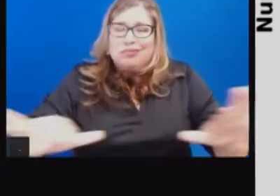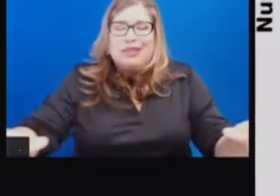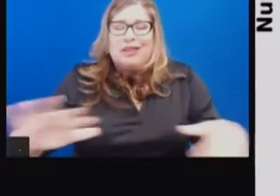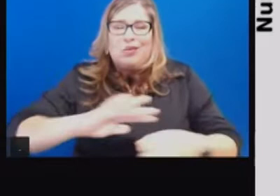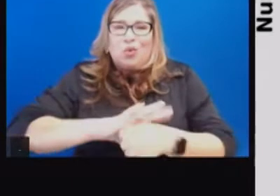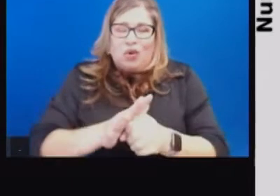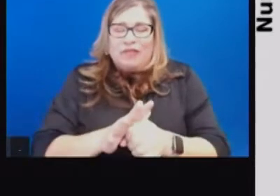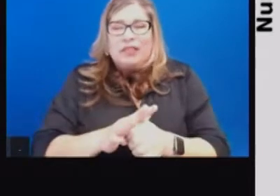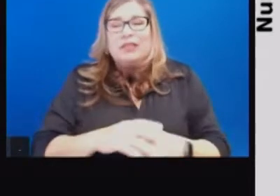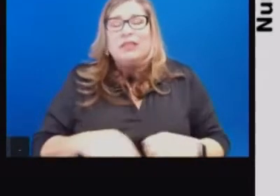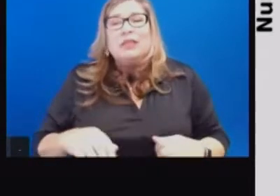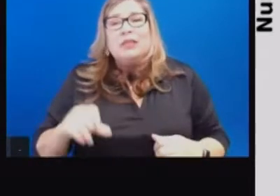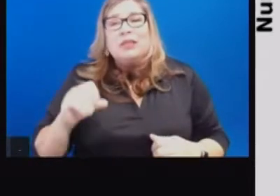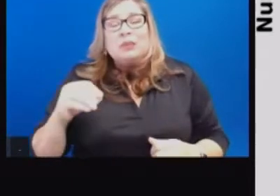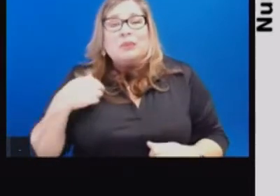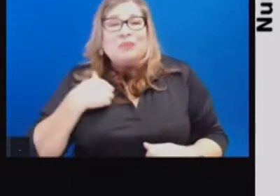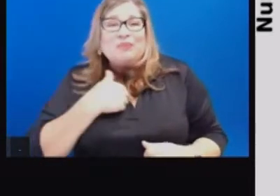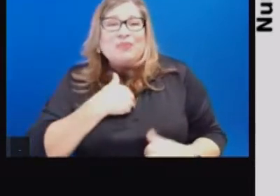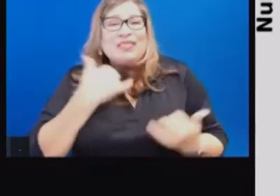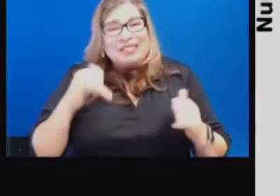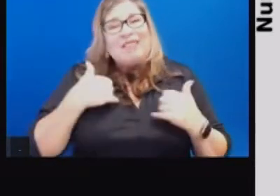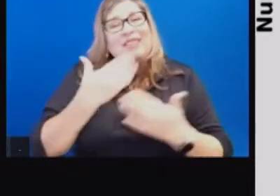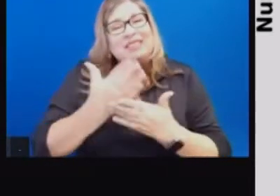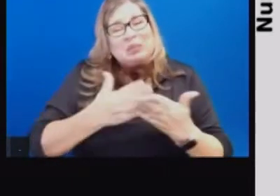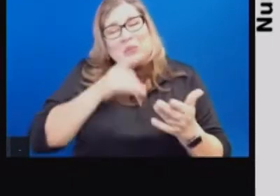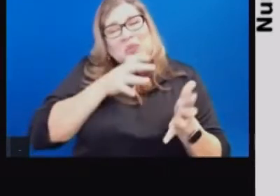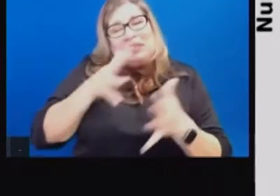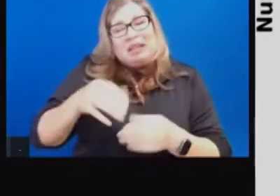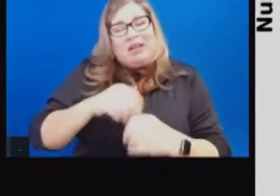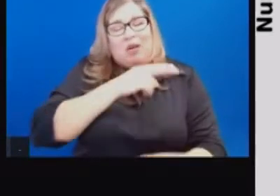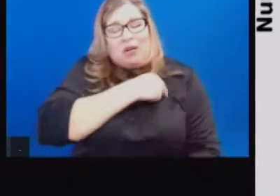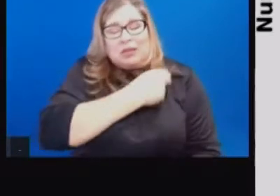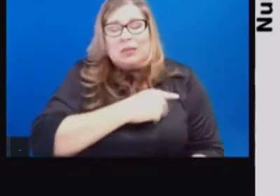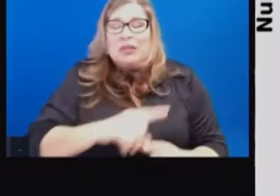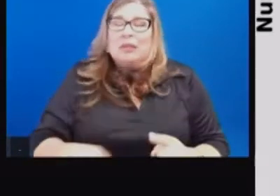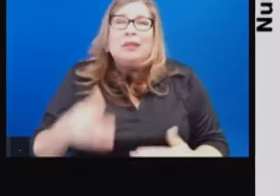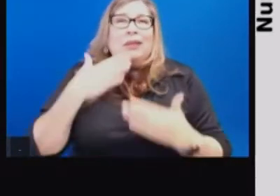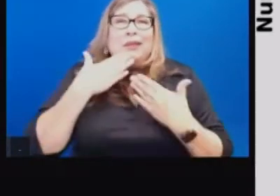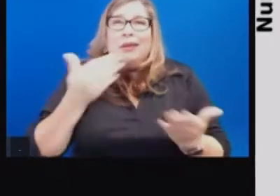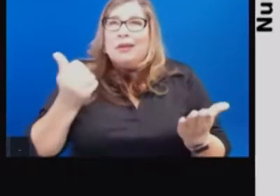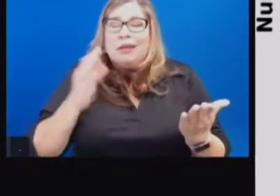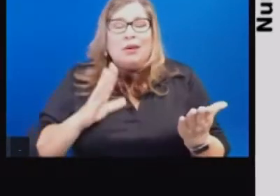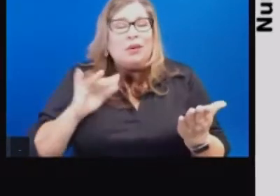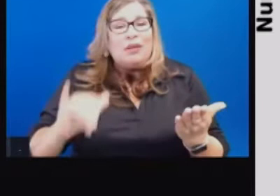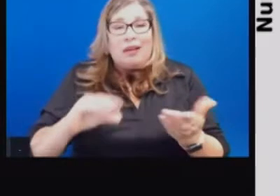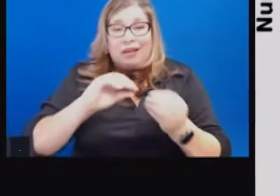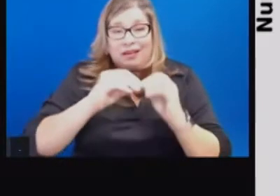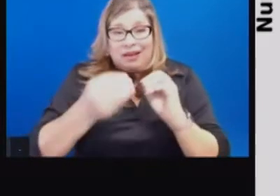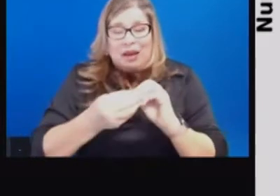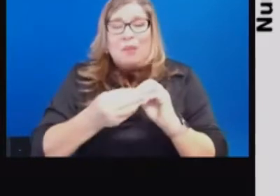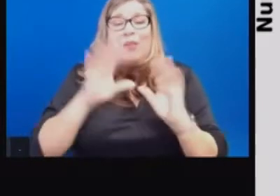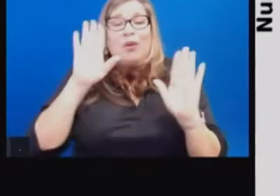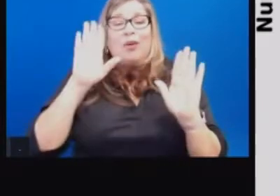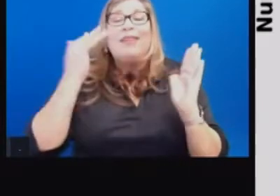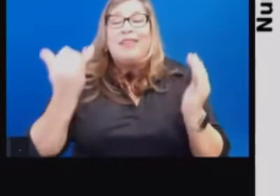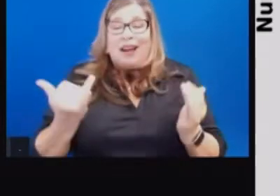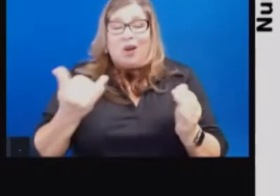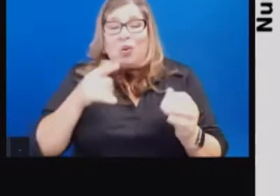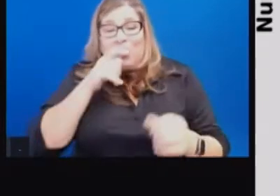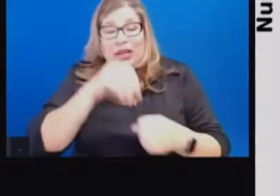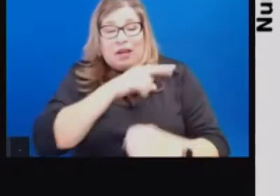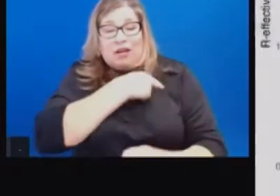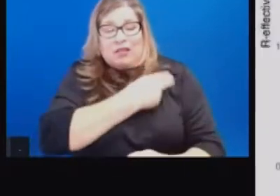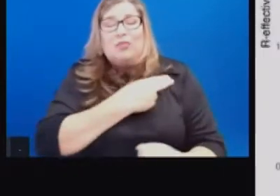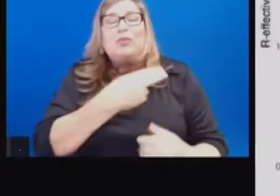in terms of who's remaining in our hospital. But thank God, bringing down those case numbers and the admissions overall. Next slide.